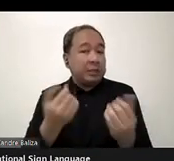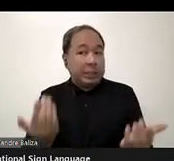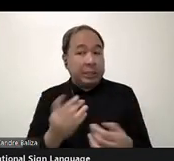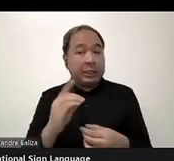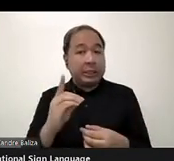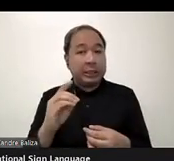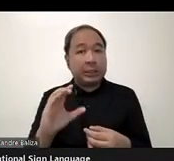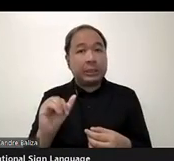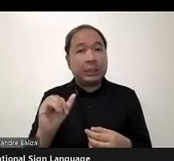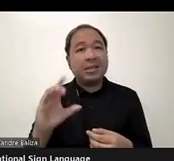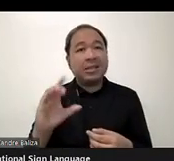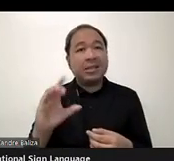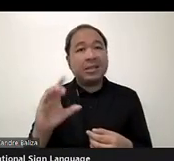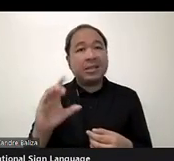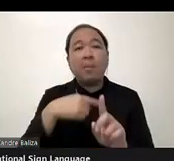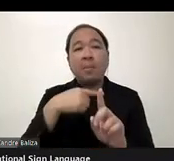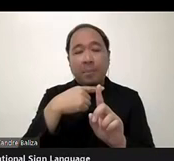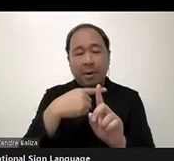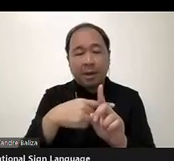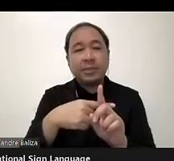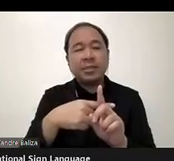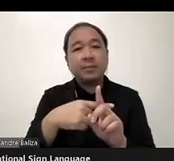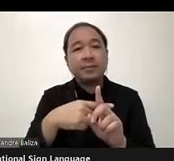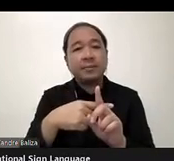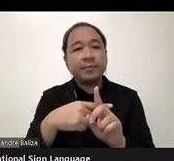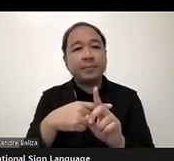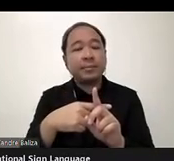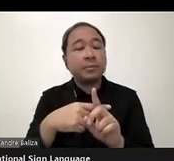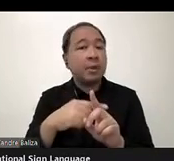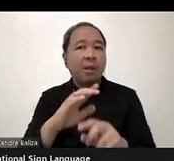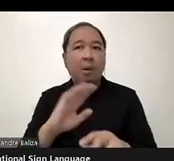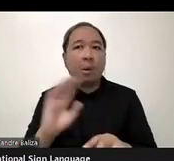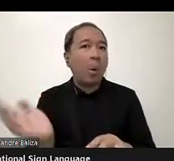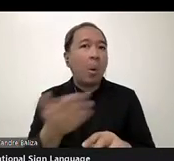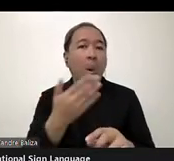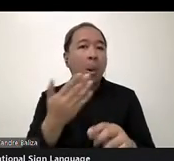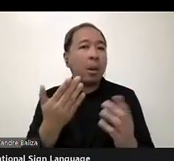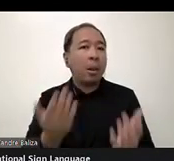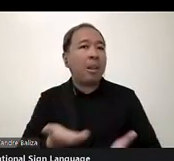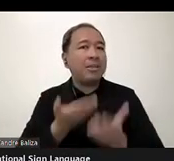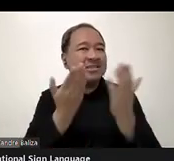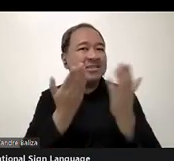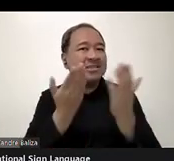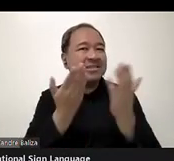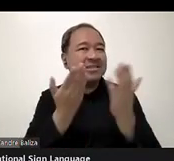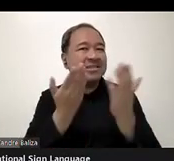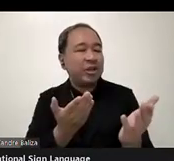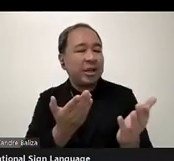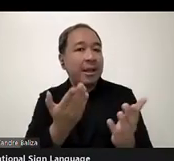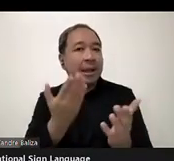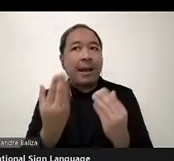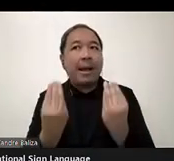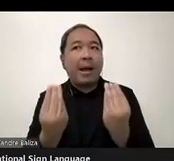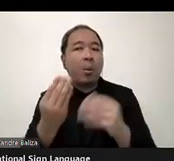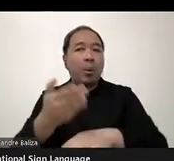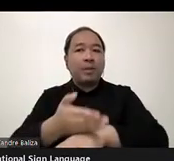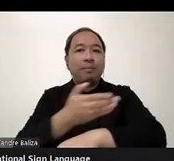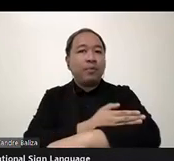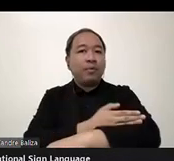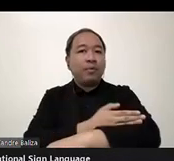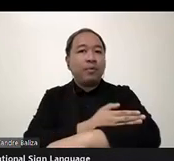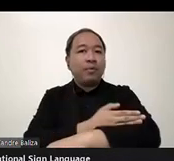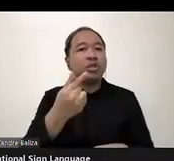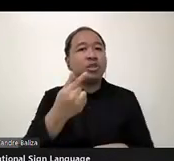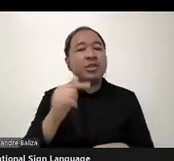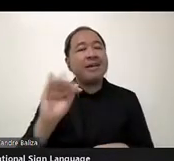but also I want to mention is that all these suggestions that you have about how to improve the IGF, we will put